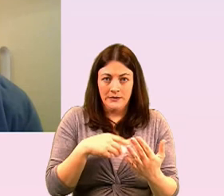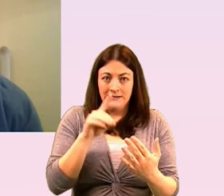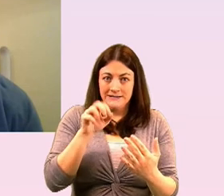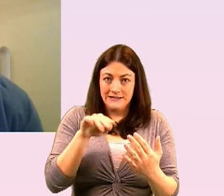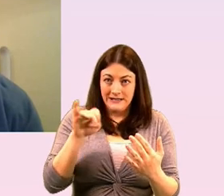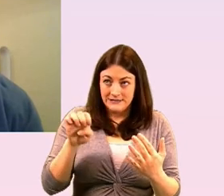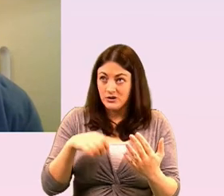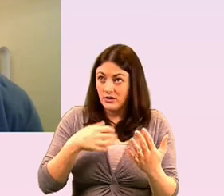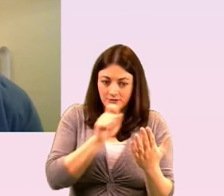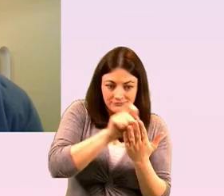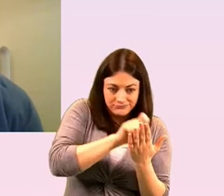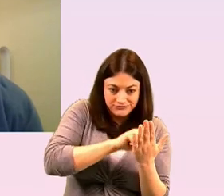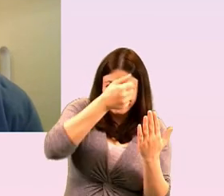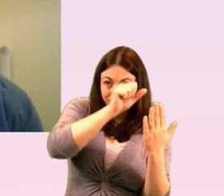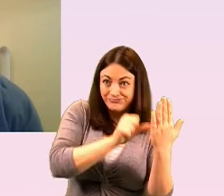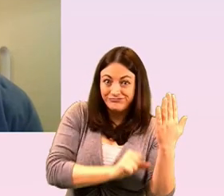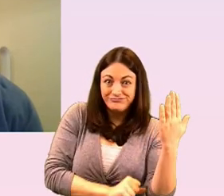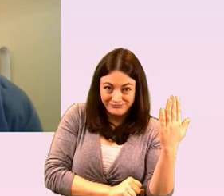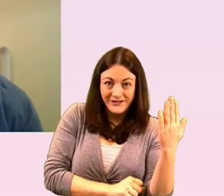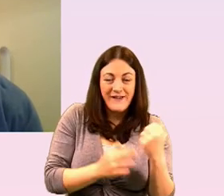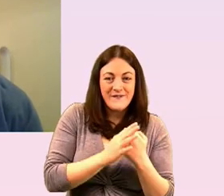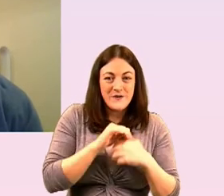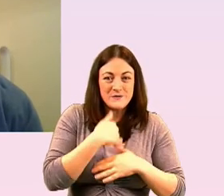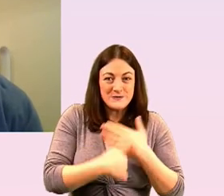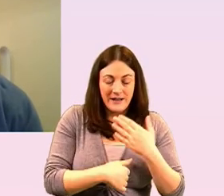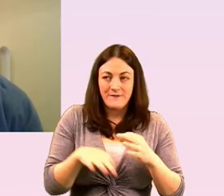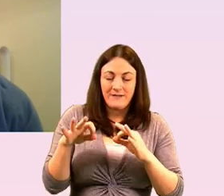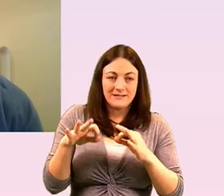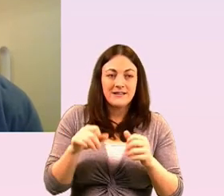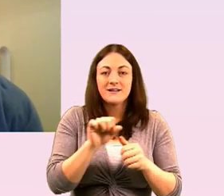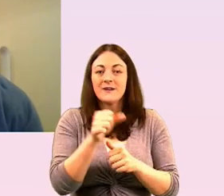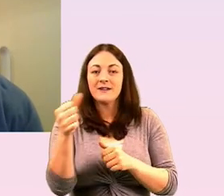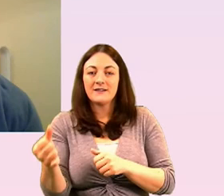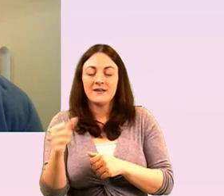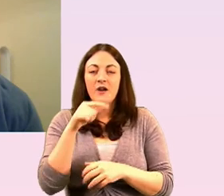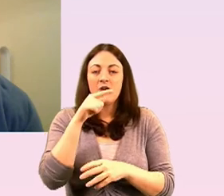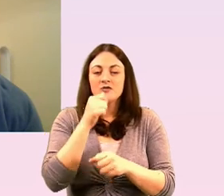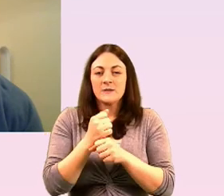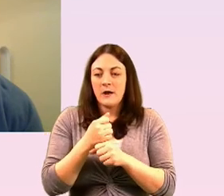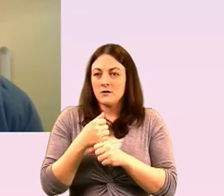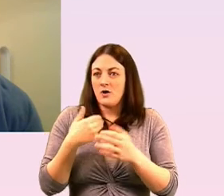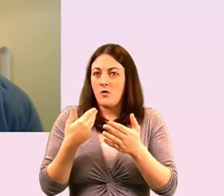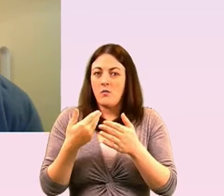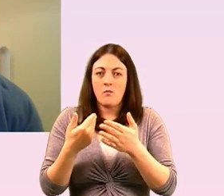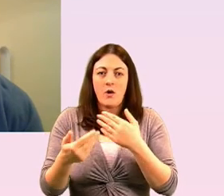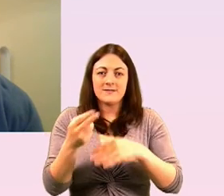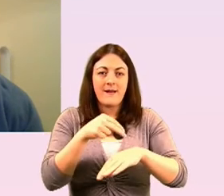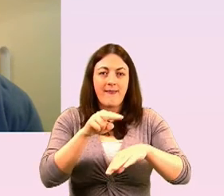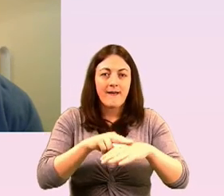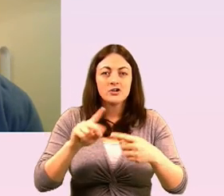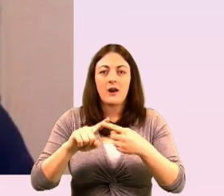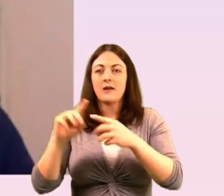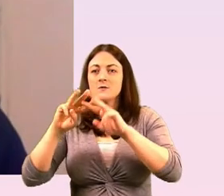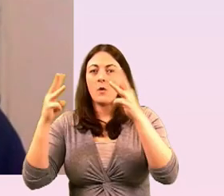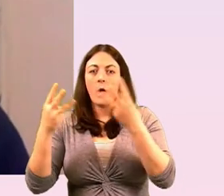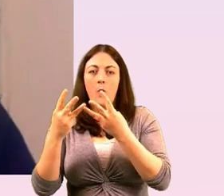today uh to to to start you off we heard the outstanding agenda both nationally and globally and